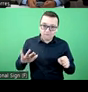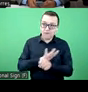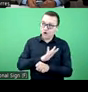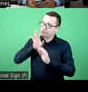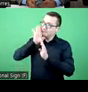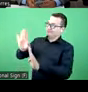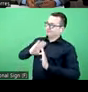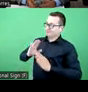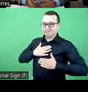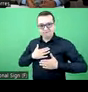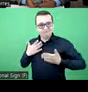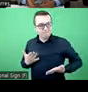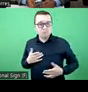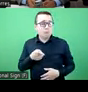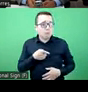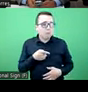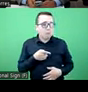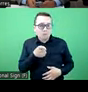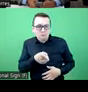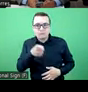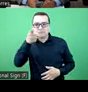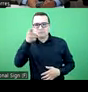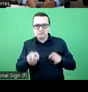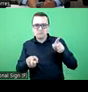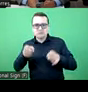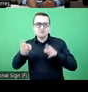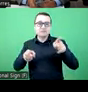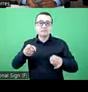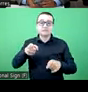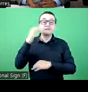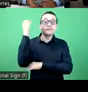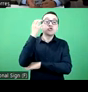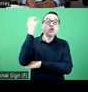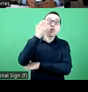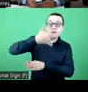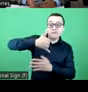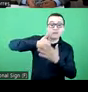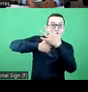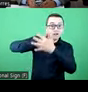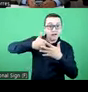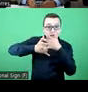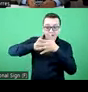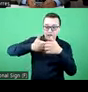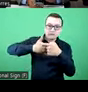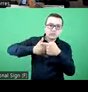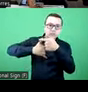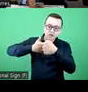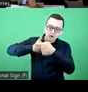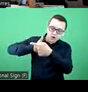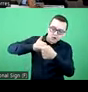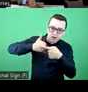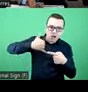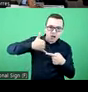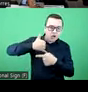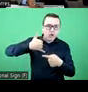access, especially in regions that are isolated, and also